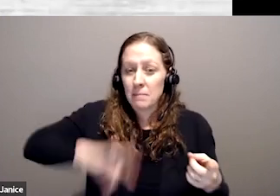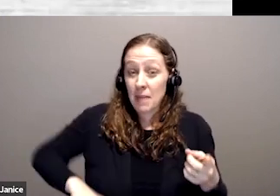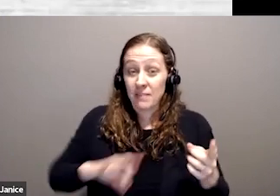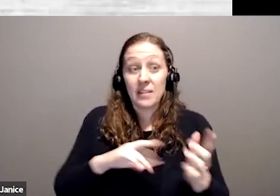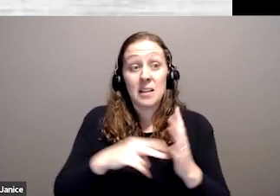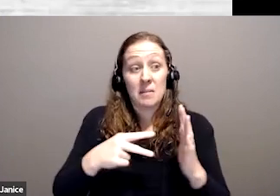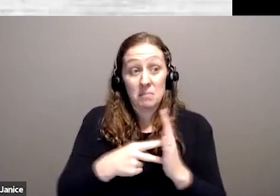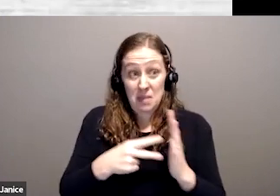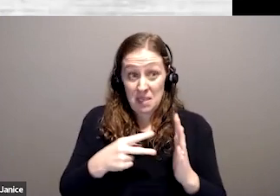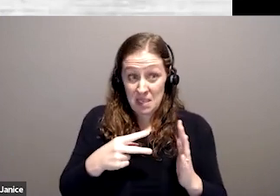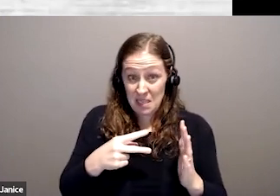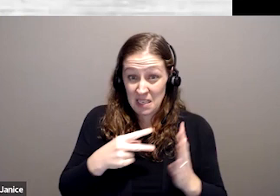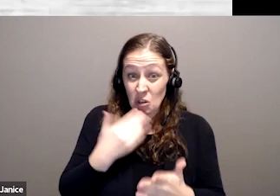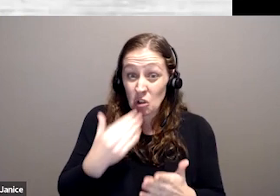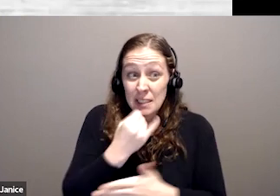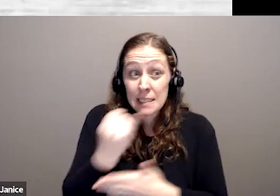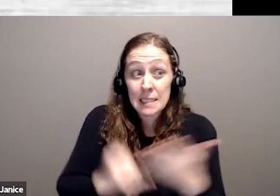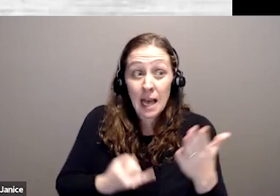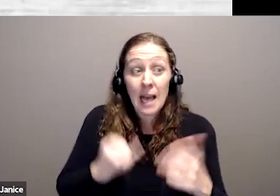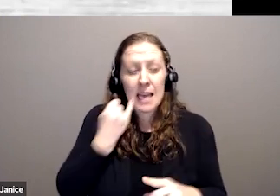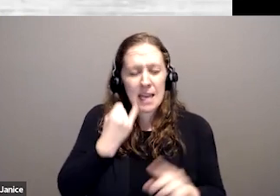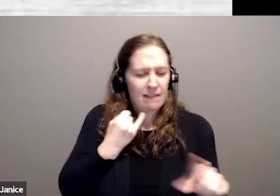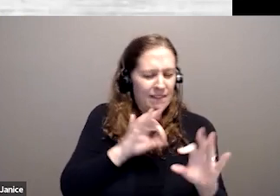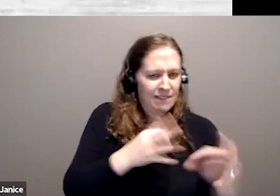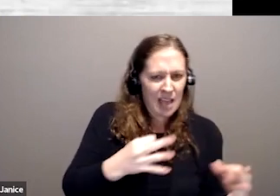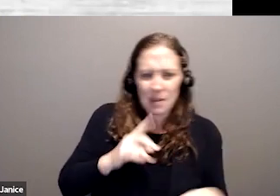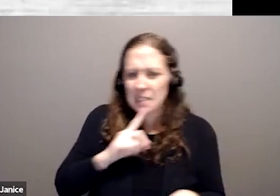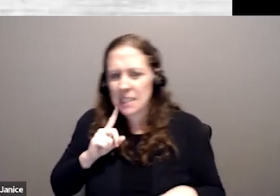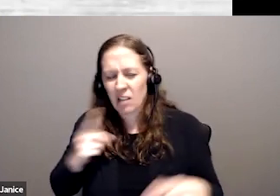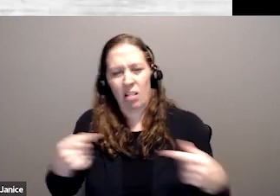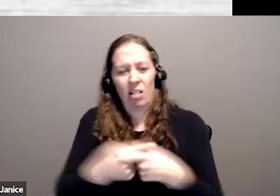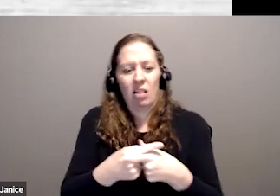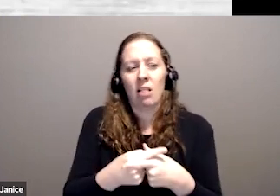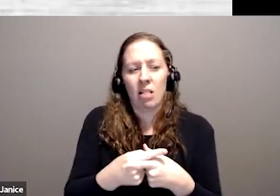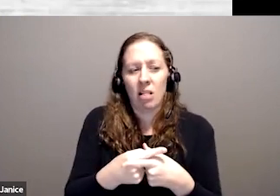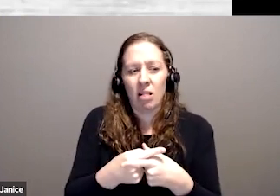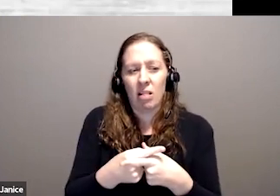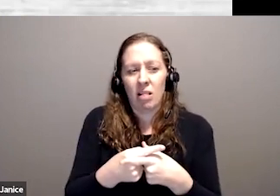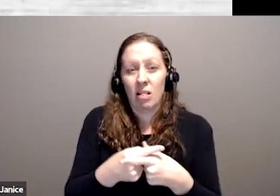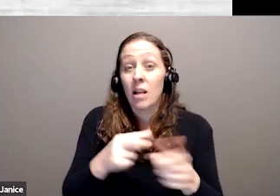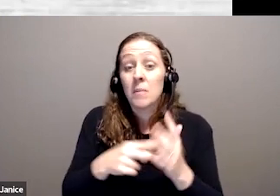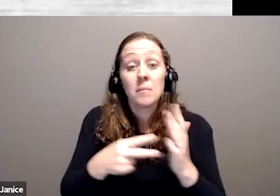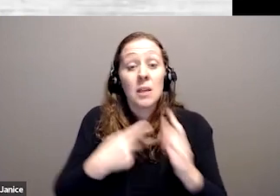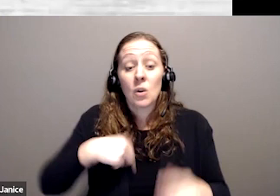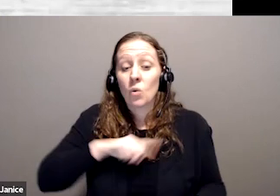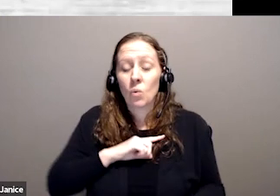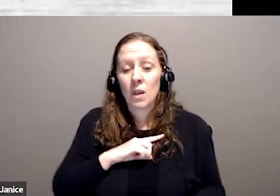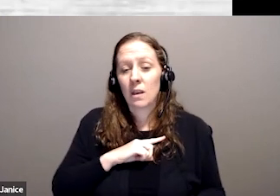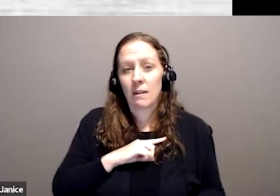family-based benefits against a single base benefit. So in other words, we can't say we're going to take,